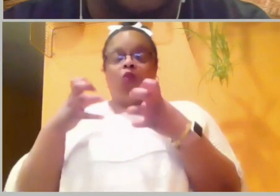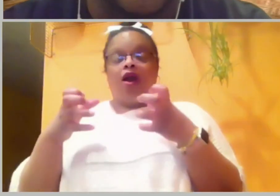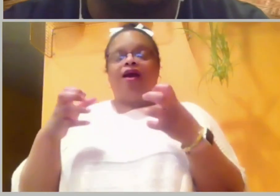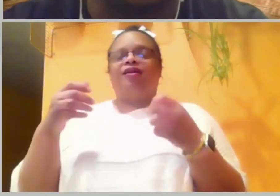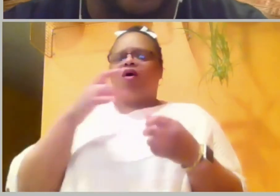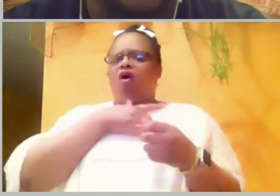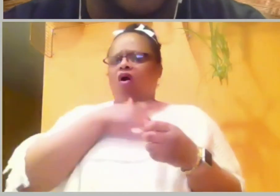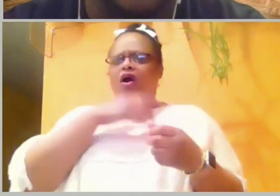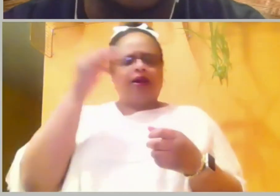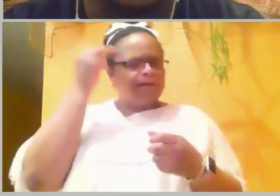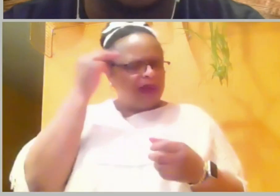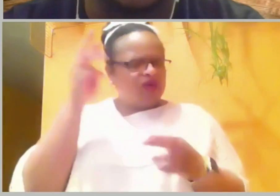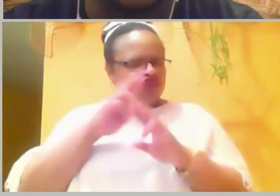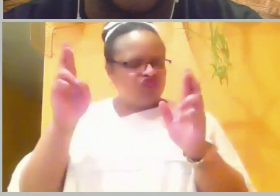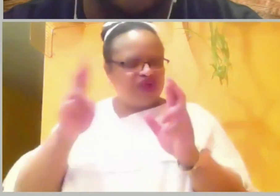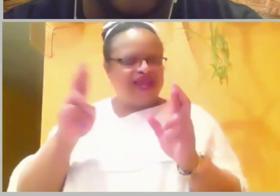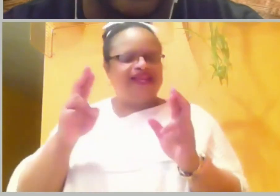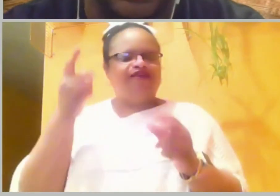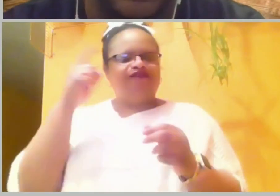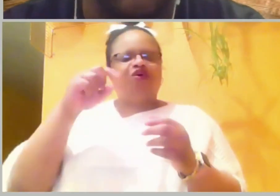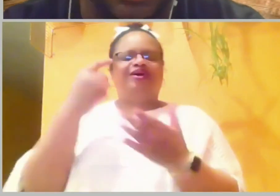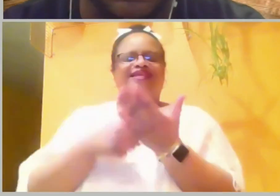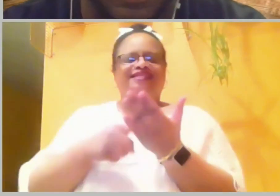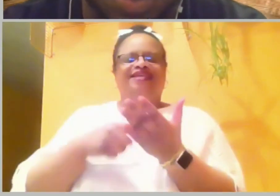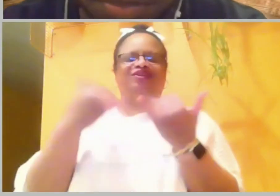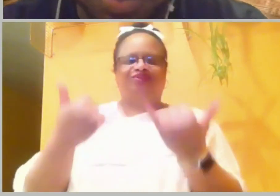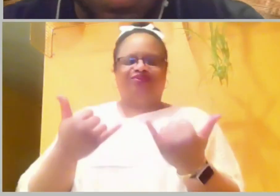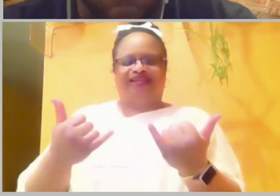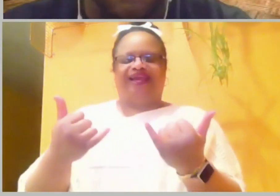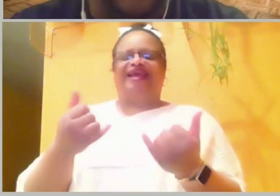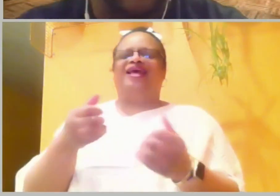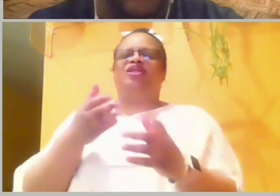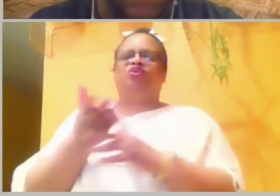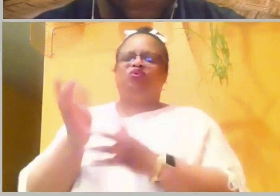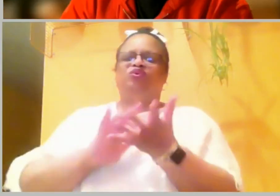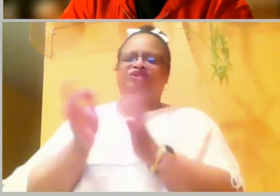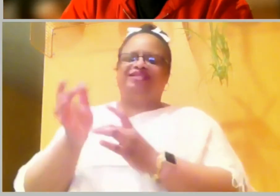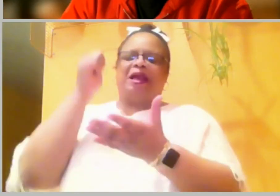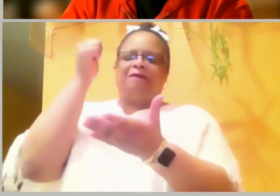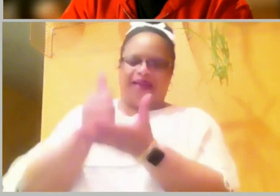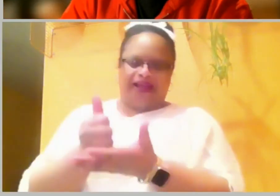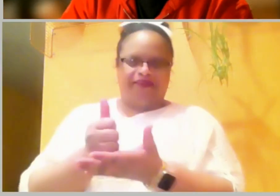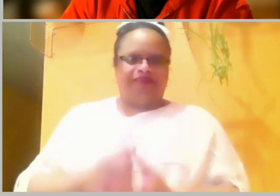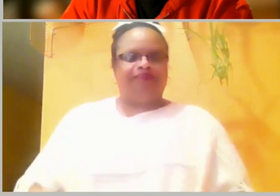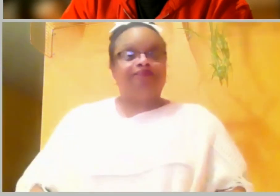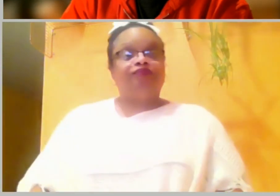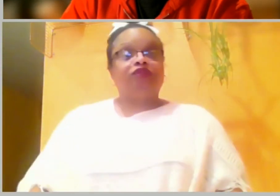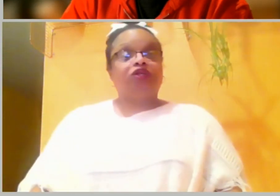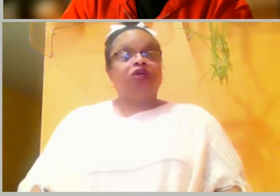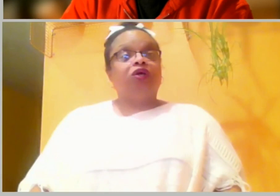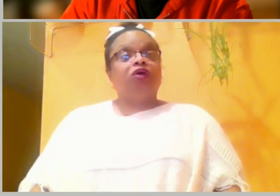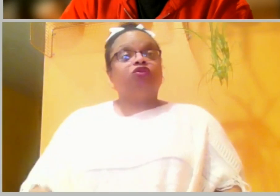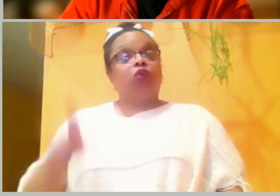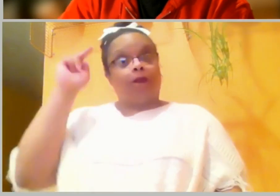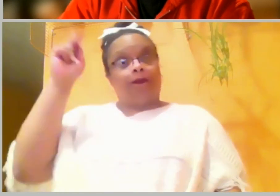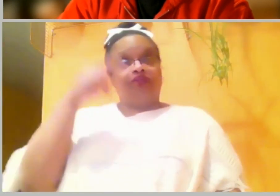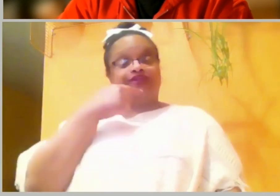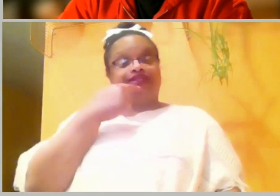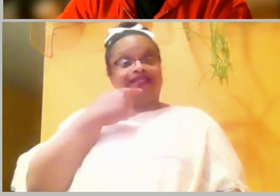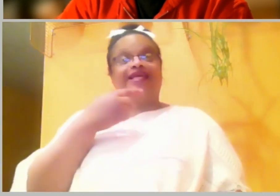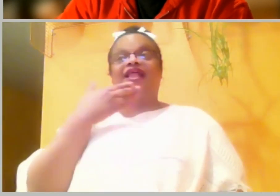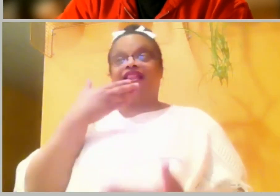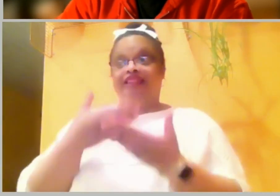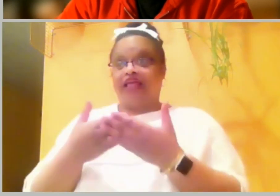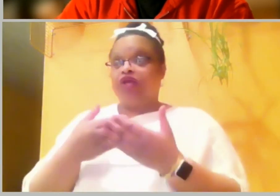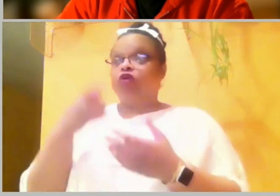This I pray in your Son's precious name. Amen. Amen. Thank you so much, Brother Darren. We're going to continue with